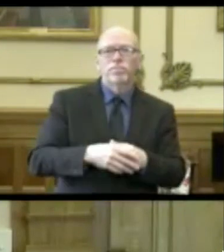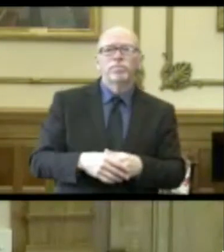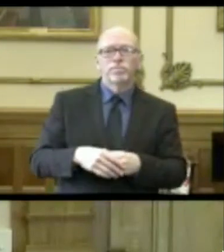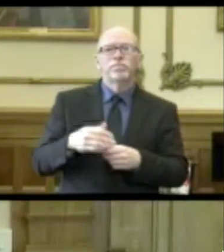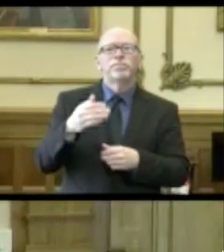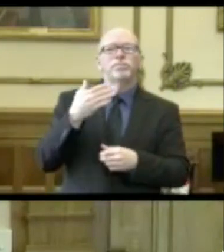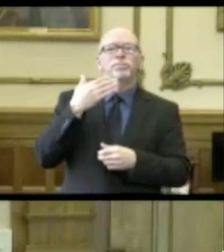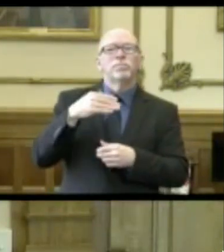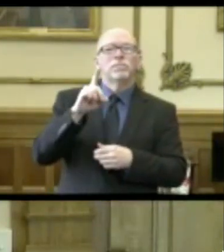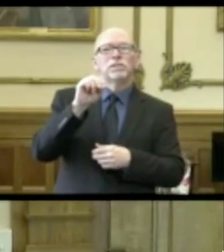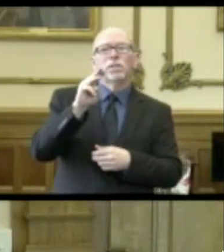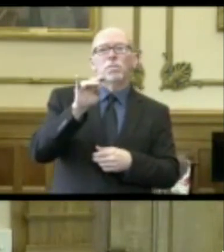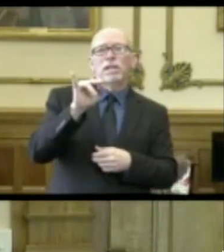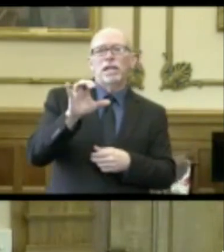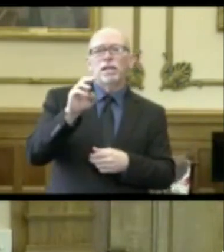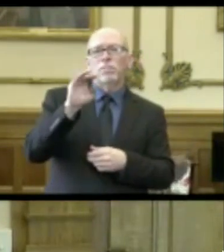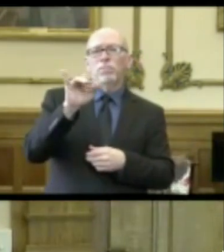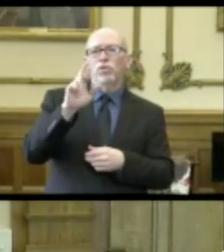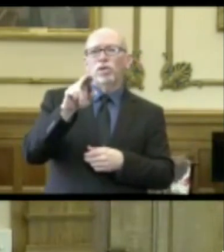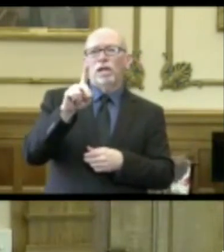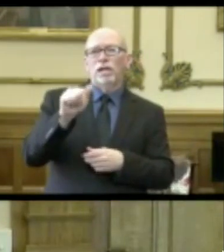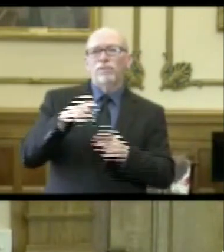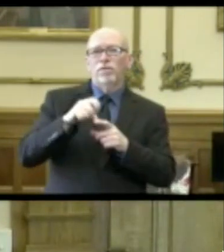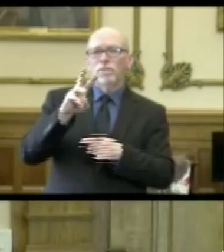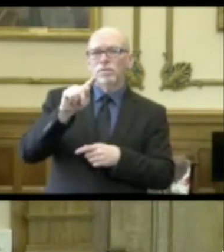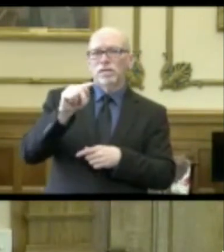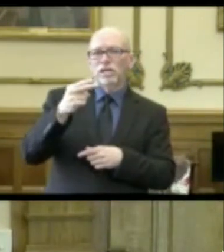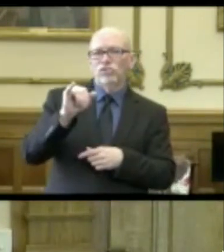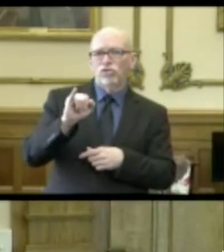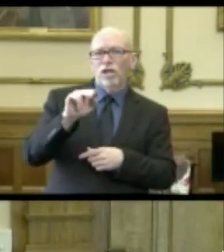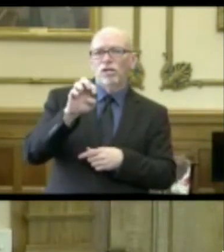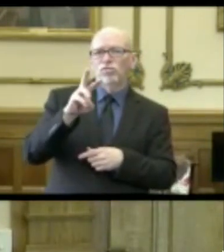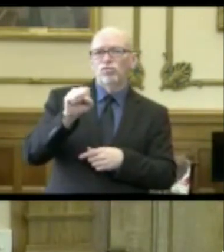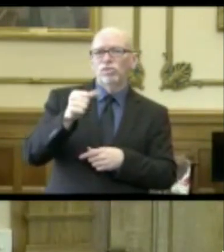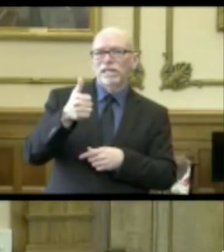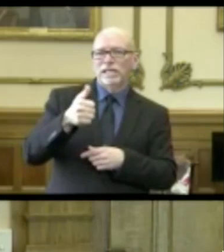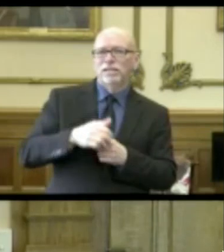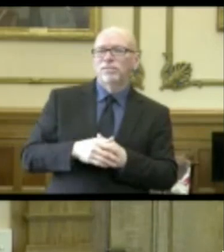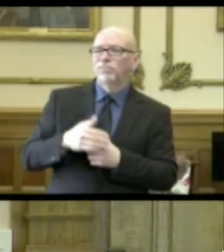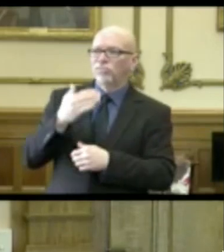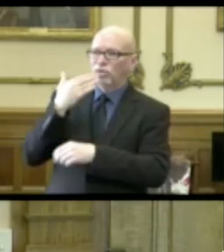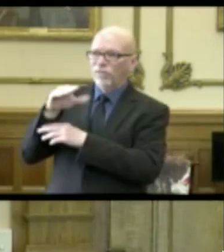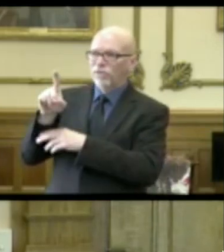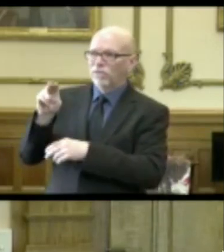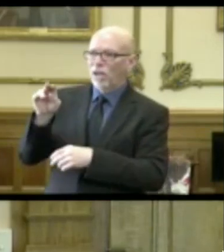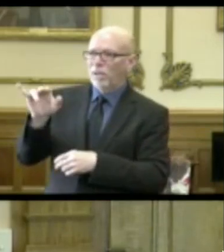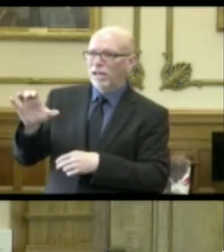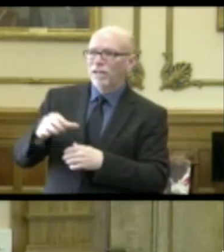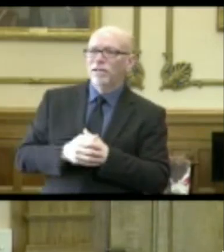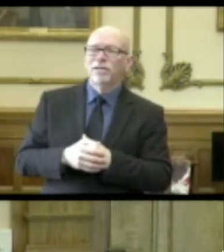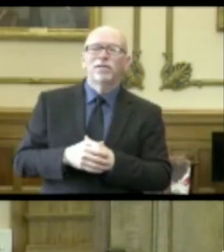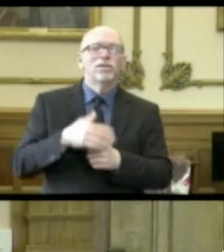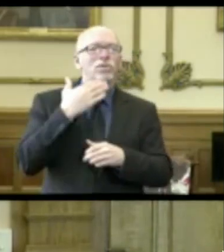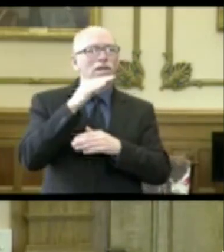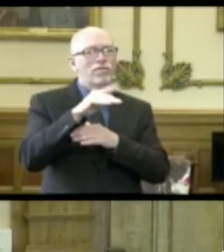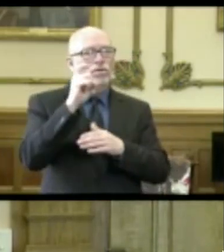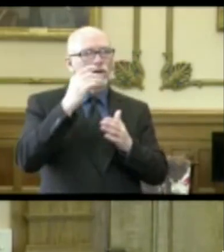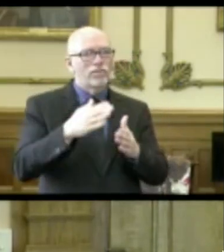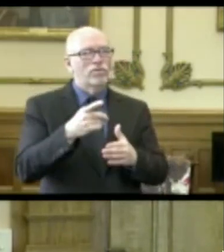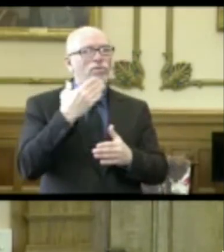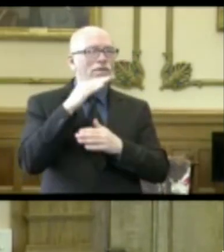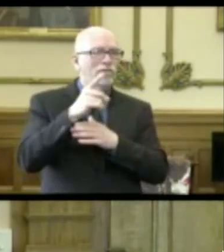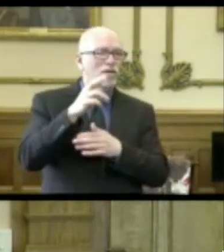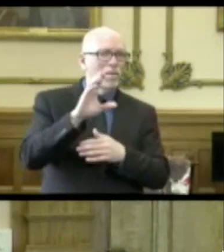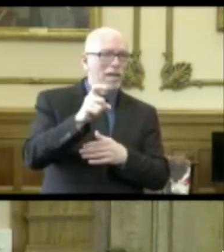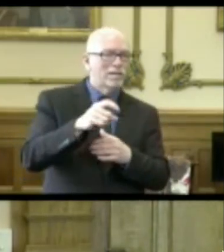Dominic Miranda, WTHI News 10. Afternoon, Dominic. Good afternoon, Governor. Good